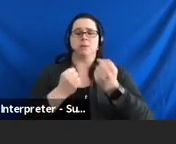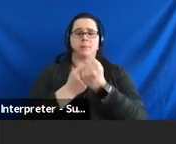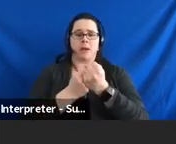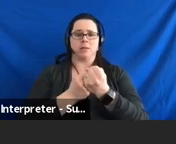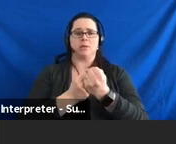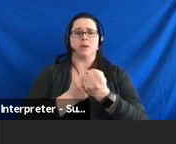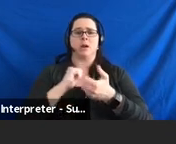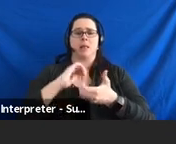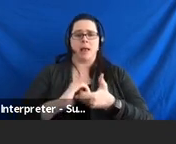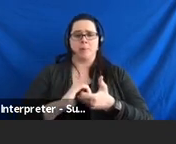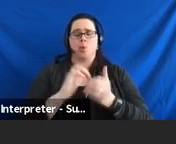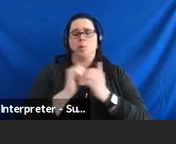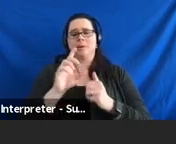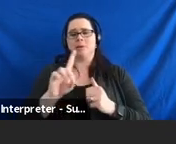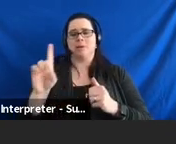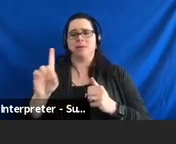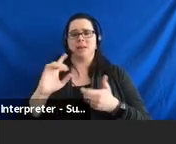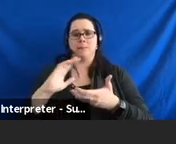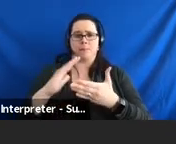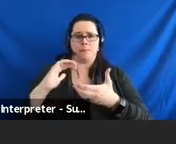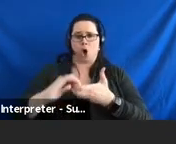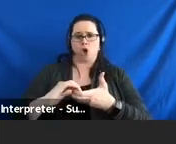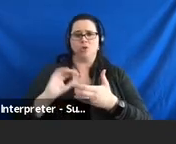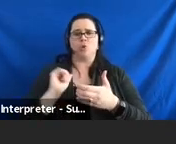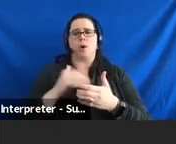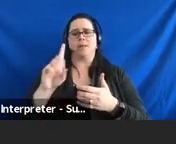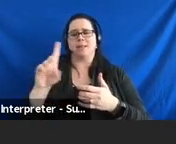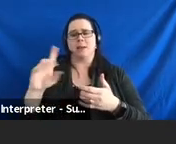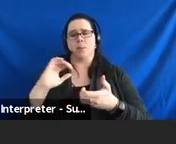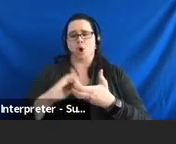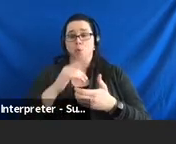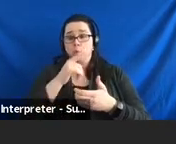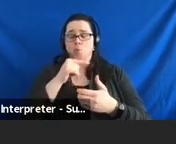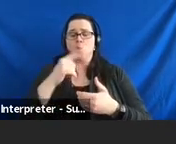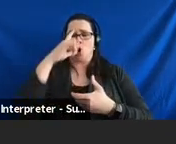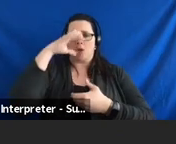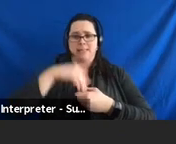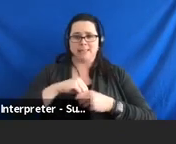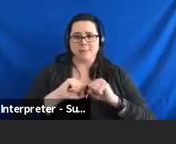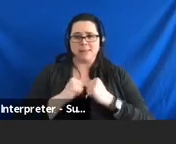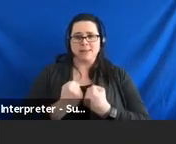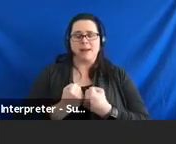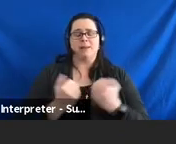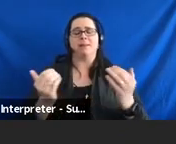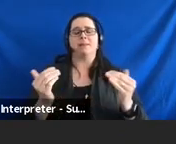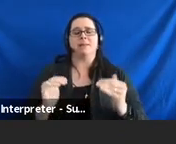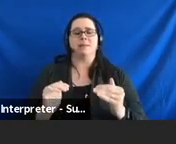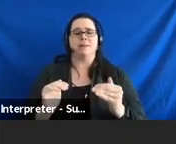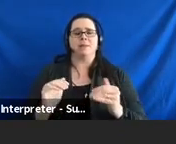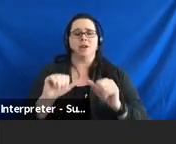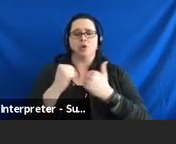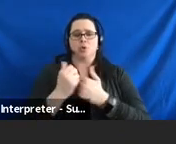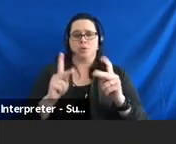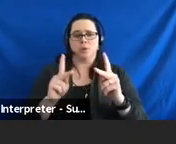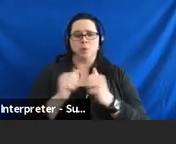collaborate with DD partners. And so, our DD partners here are the Autism Society, Association of